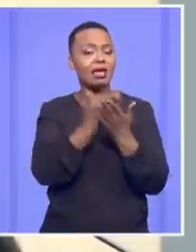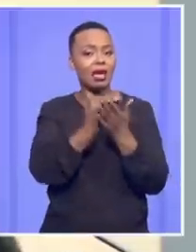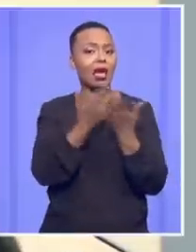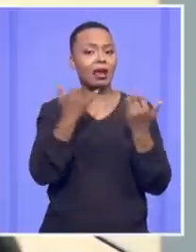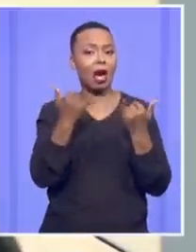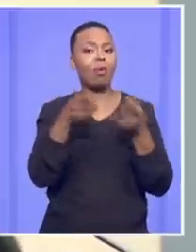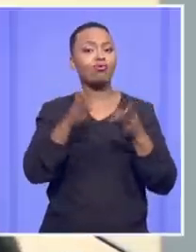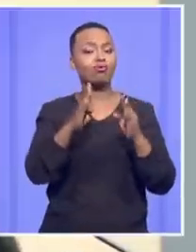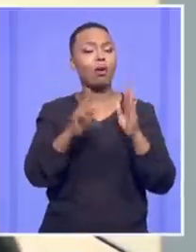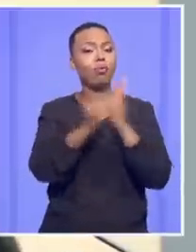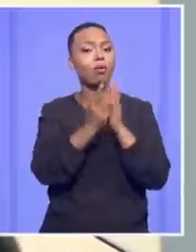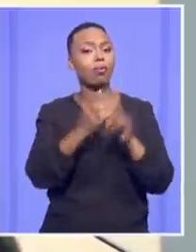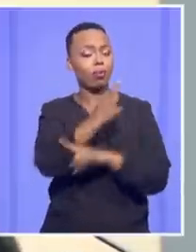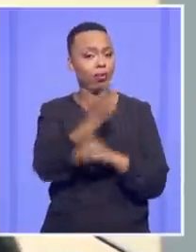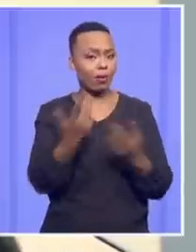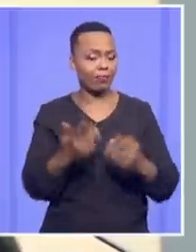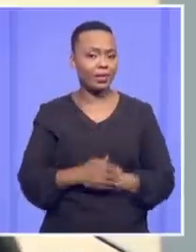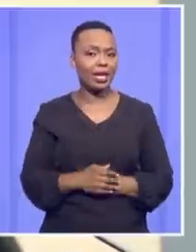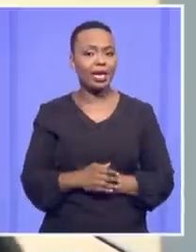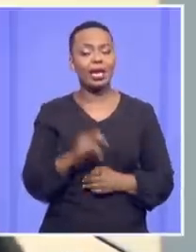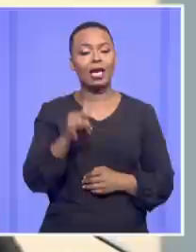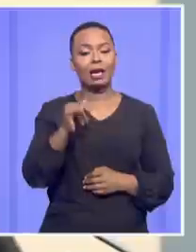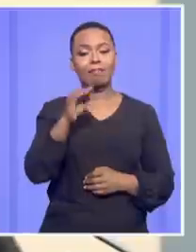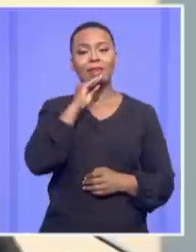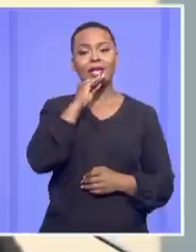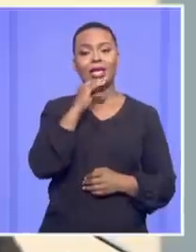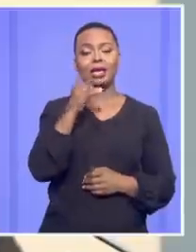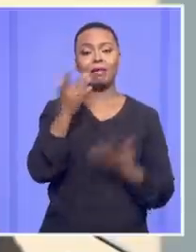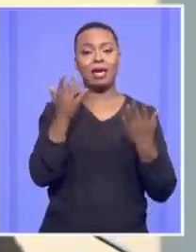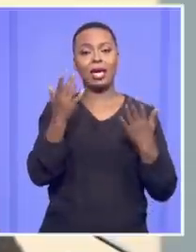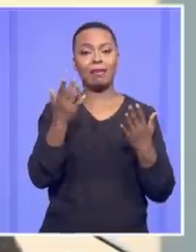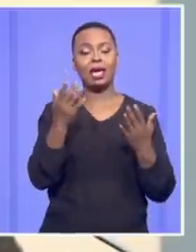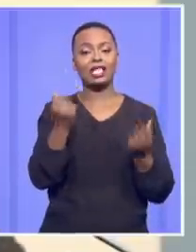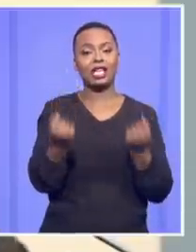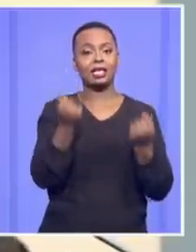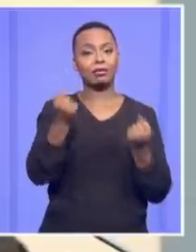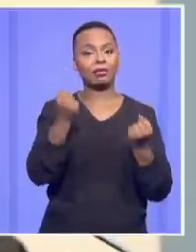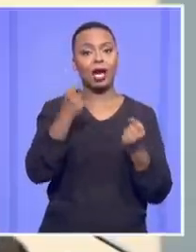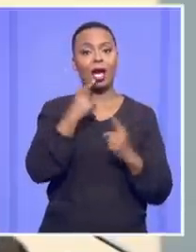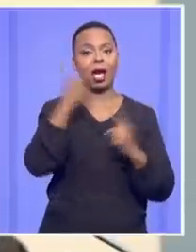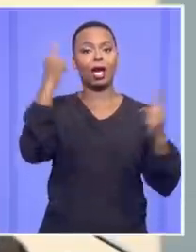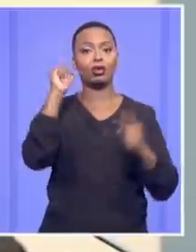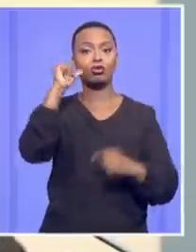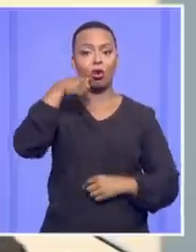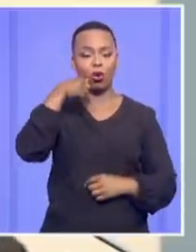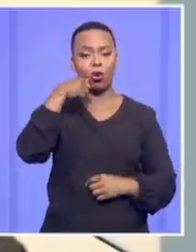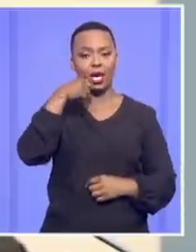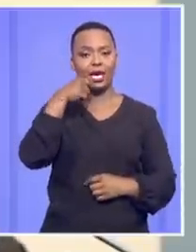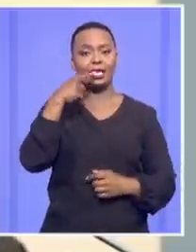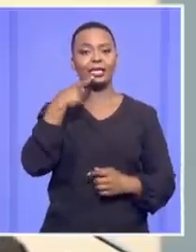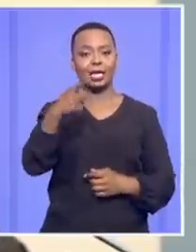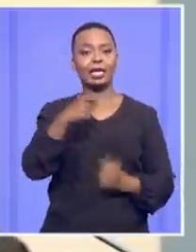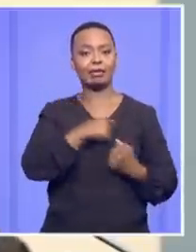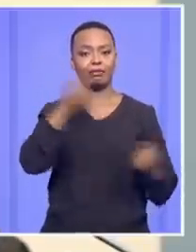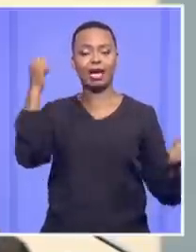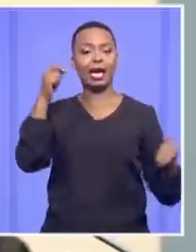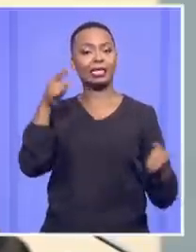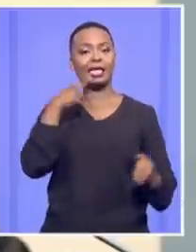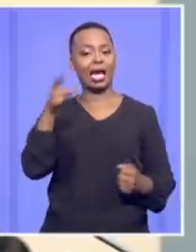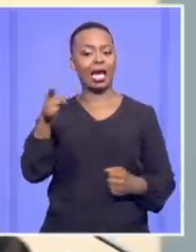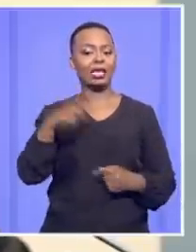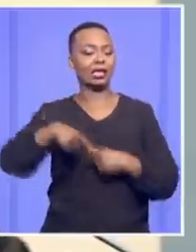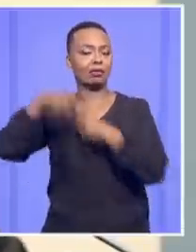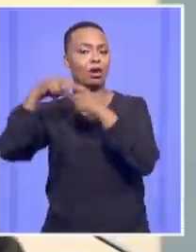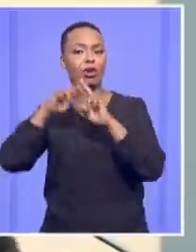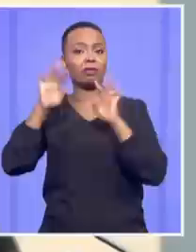Suppose the Court gives judgment tomorrow. I'm not suggesting you will. But suppose the Court gives judgment tomorrow and declares the suspension invalid and says